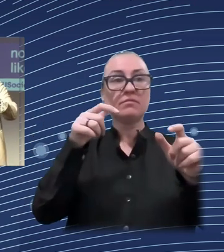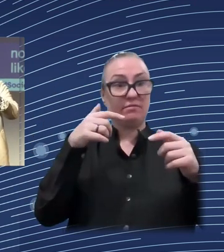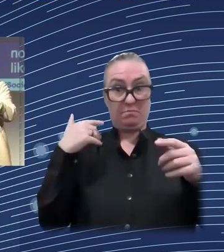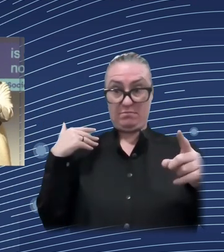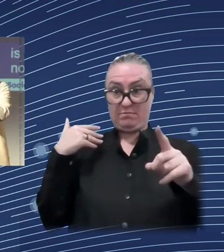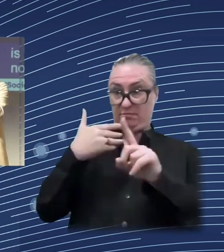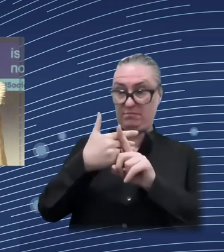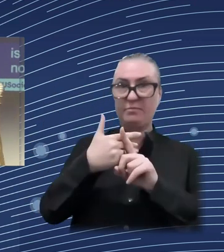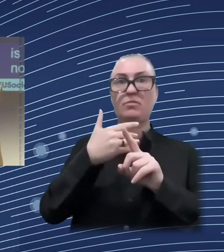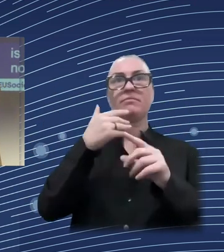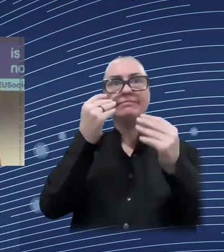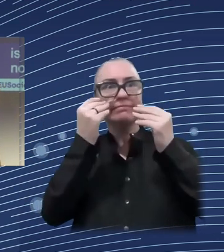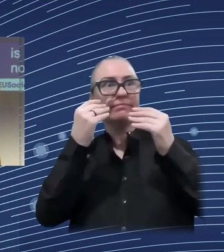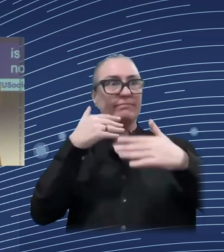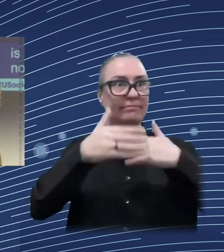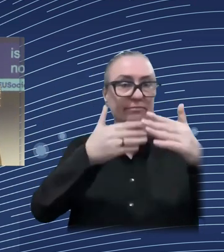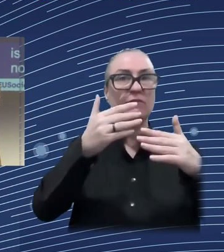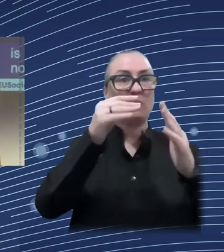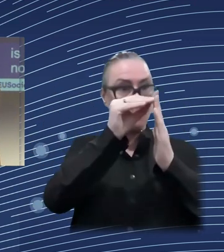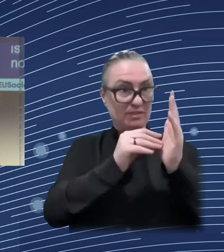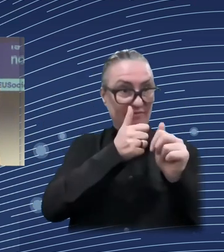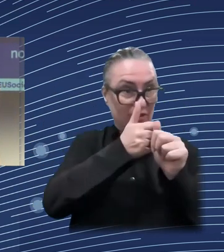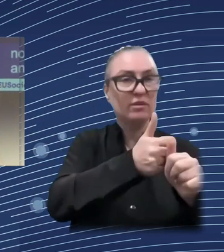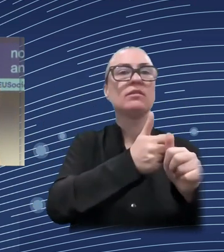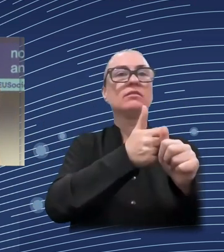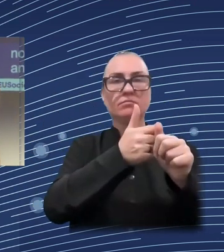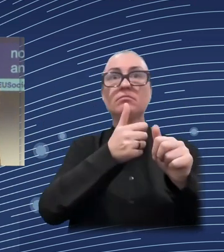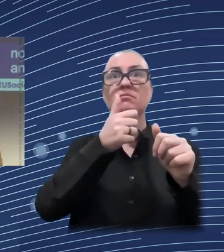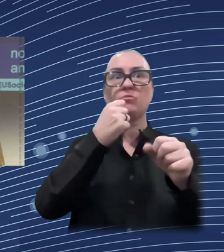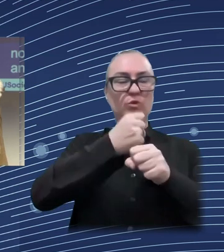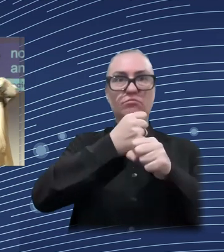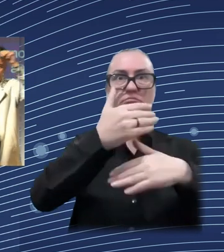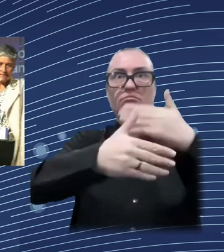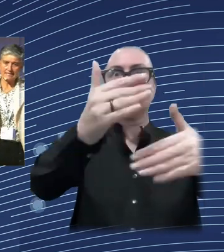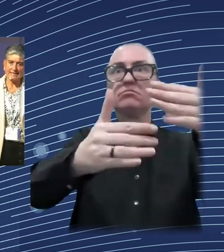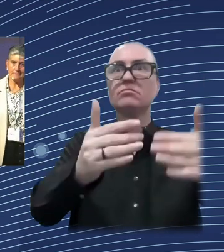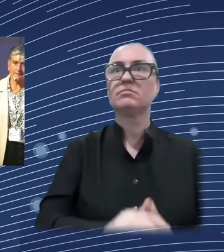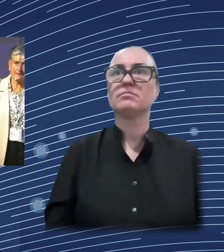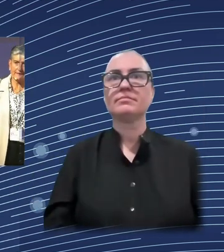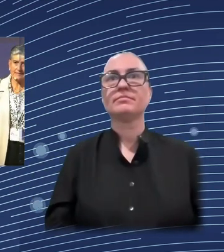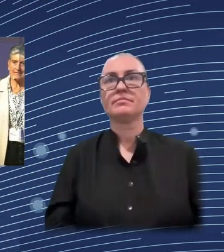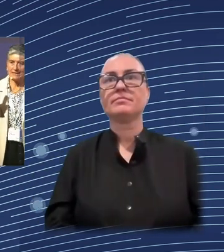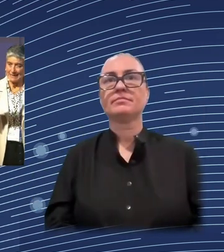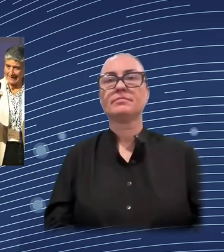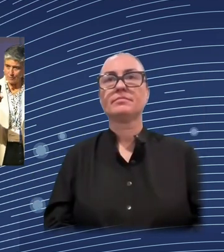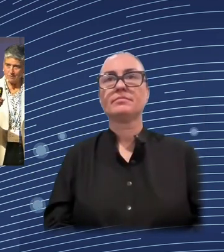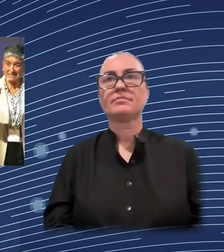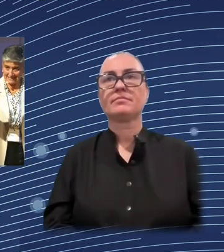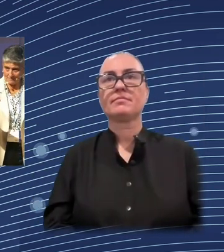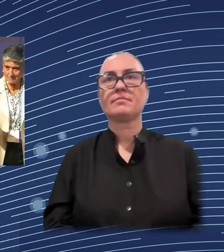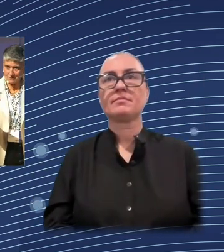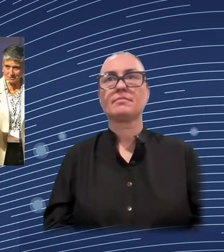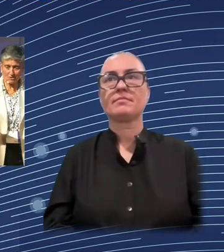the, whatever you are looking at, you look at that, you follow the individual. We come back in time, and then say, now,